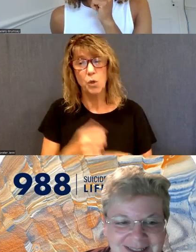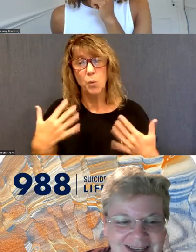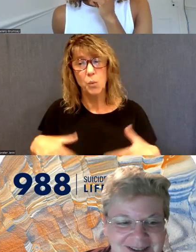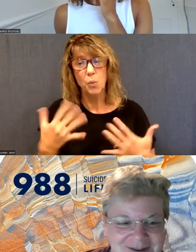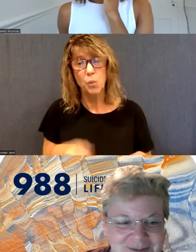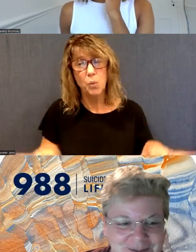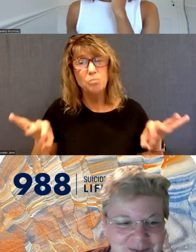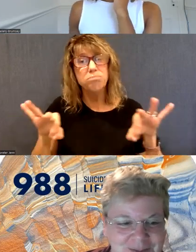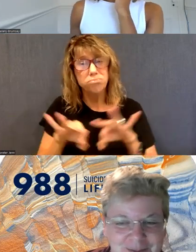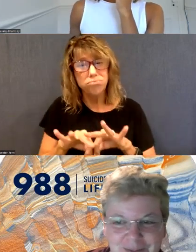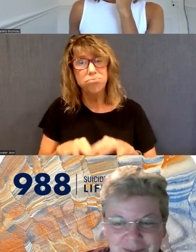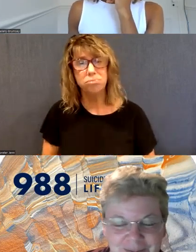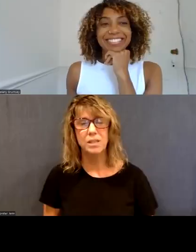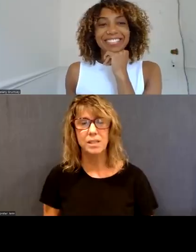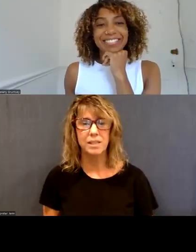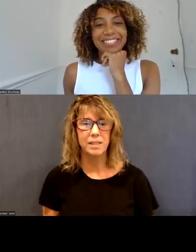about it. Thank you.